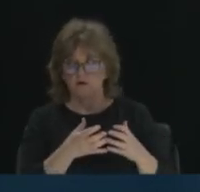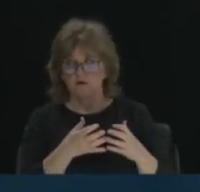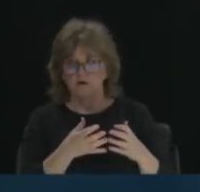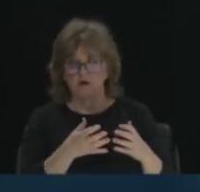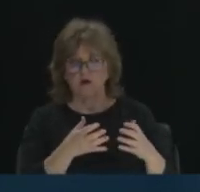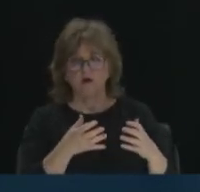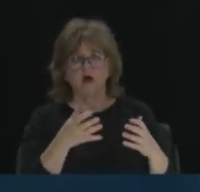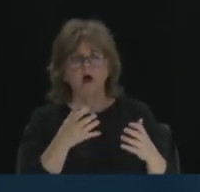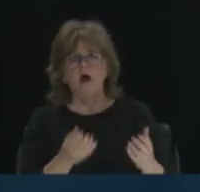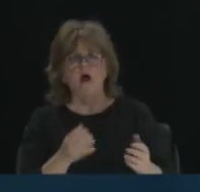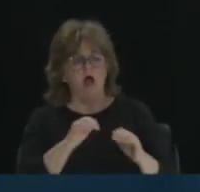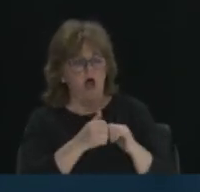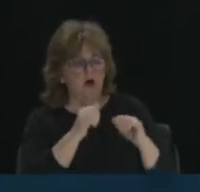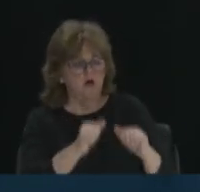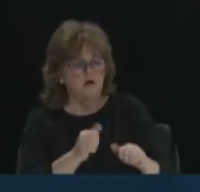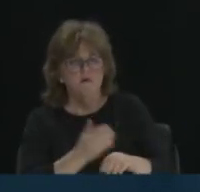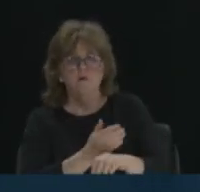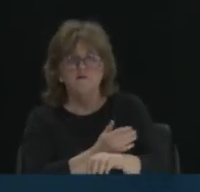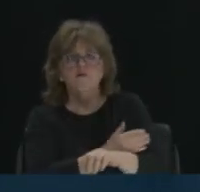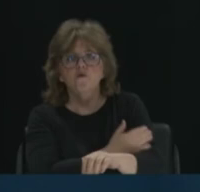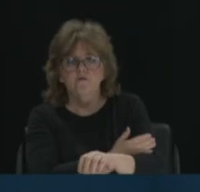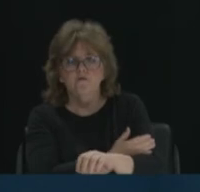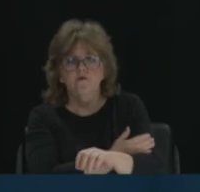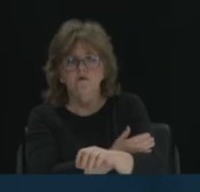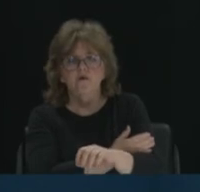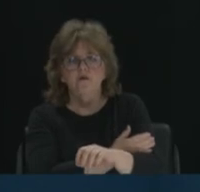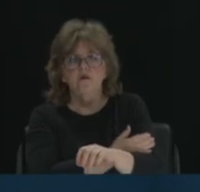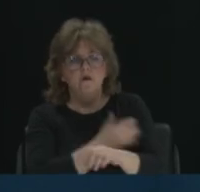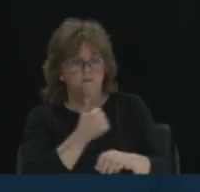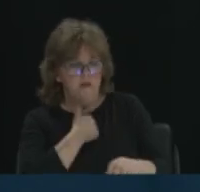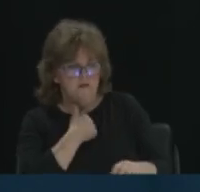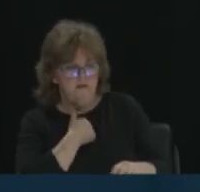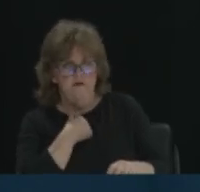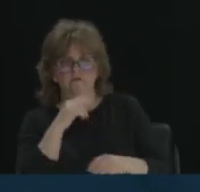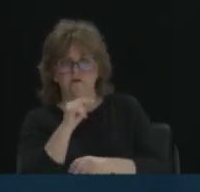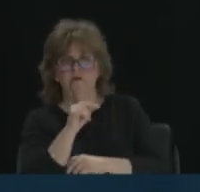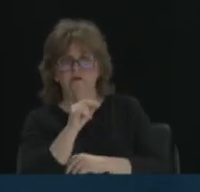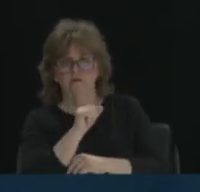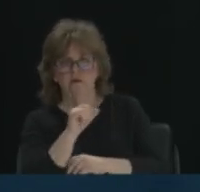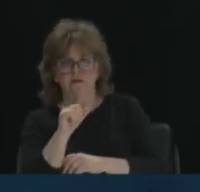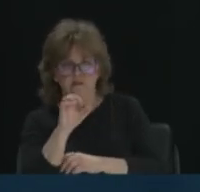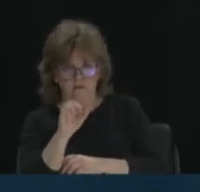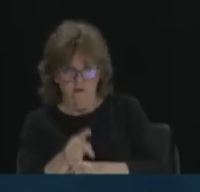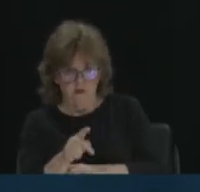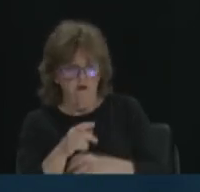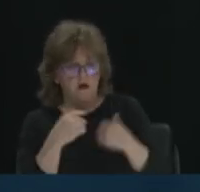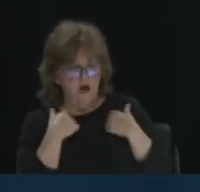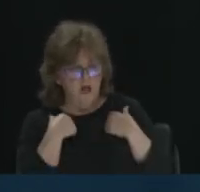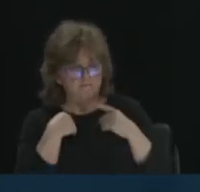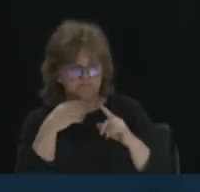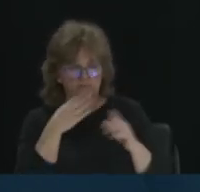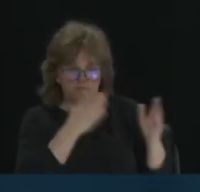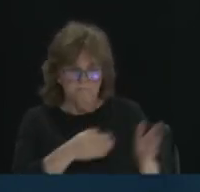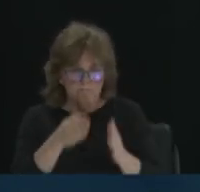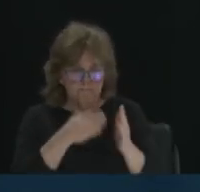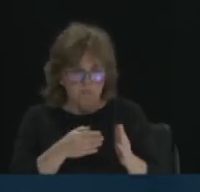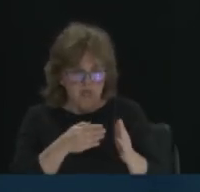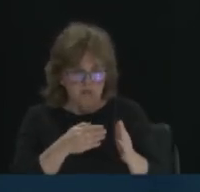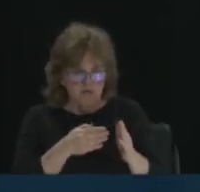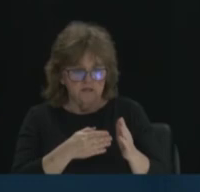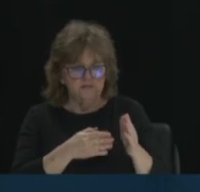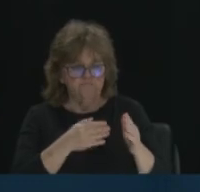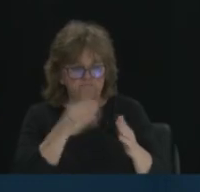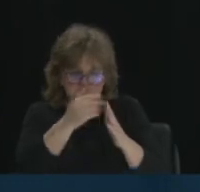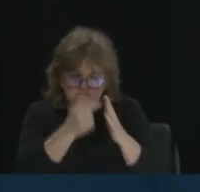and say, hey, how can we improve this? Because myself, even with the NAACP, I make very strategic moves to make certain that I do that.